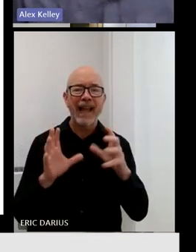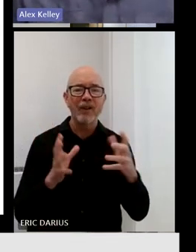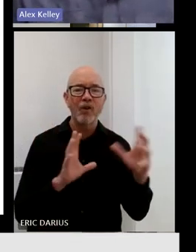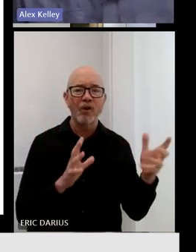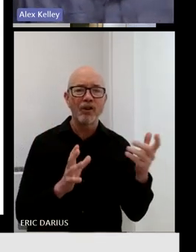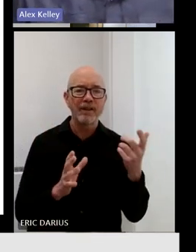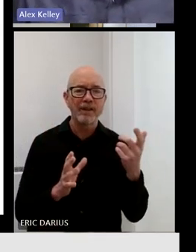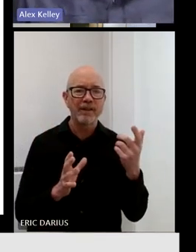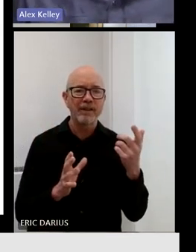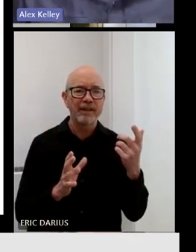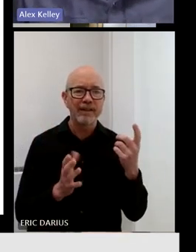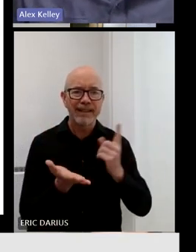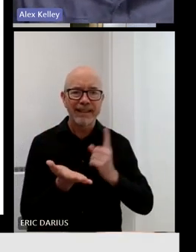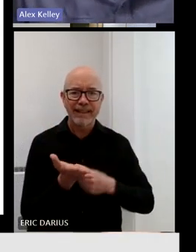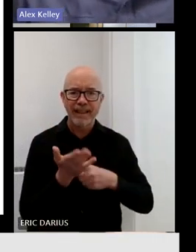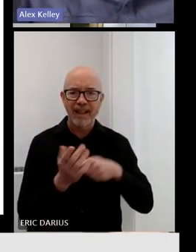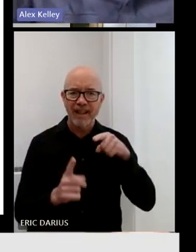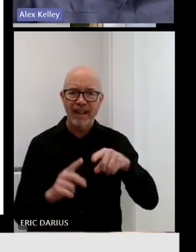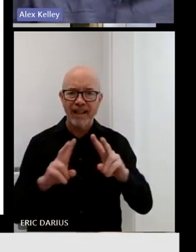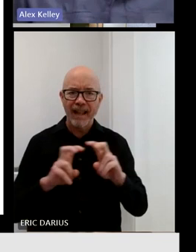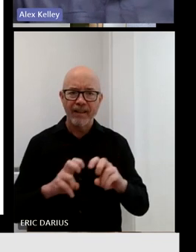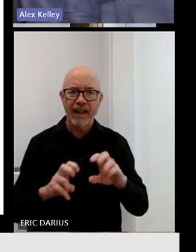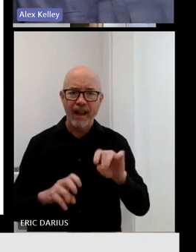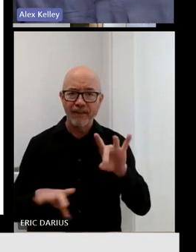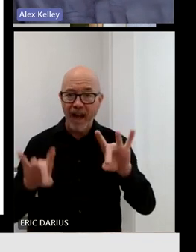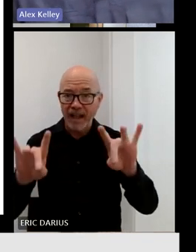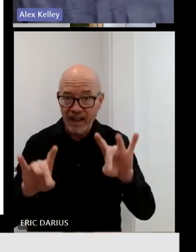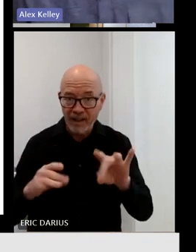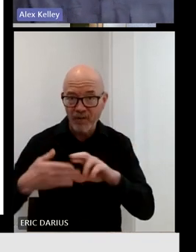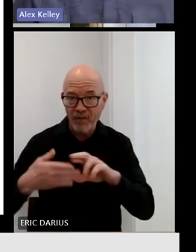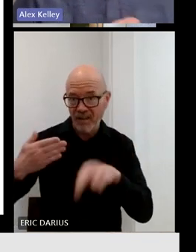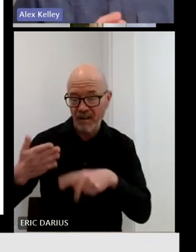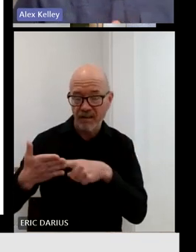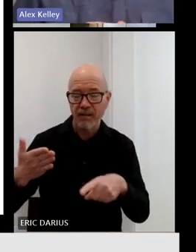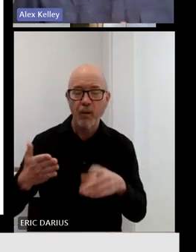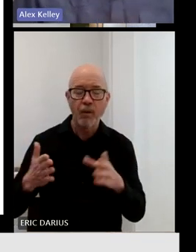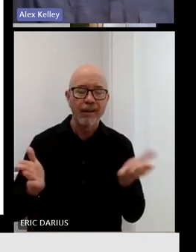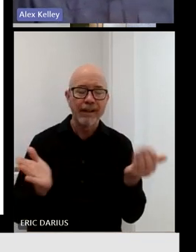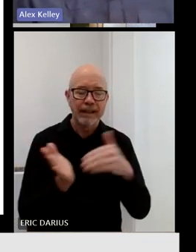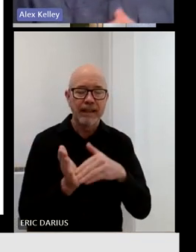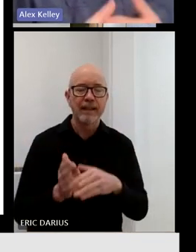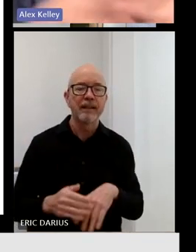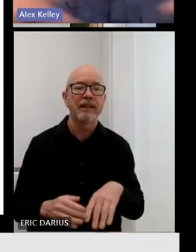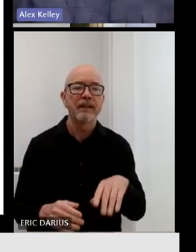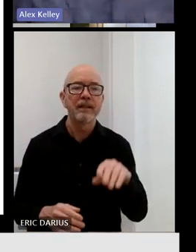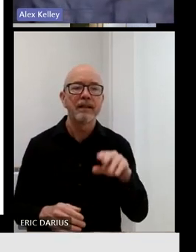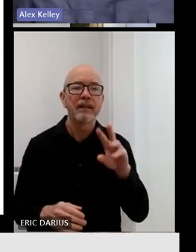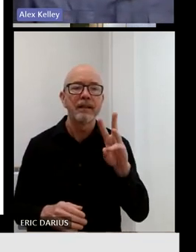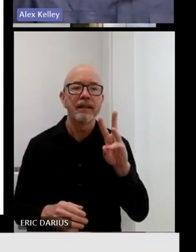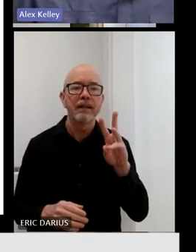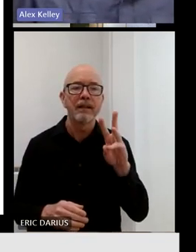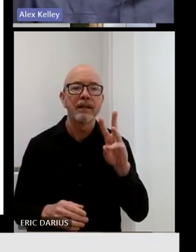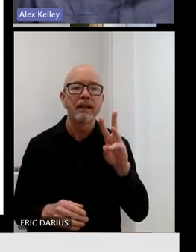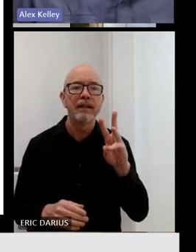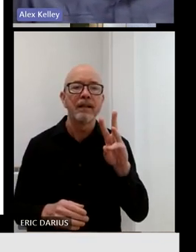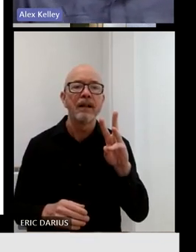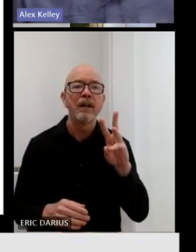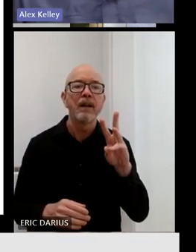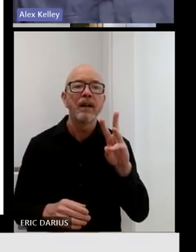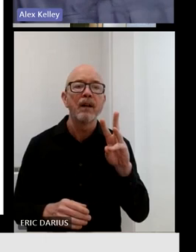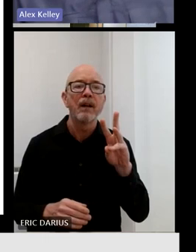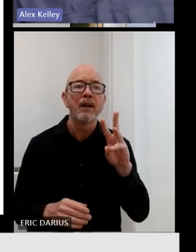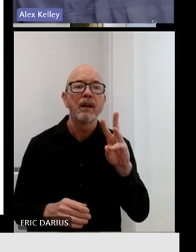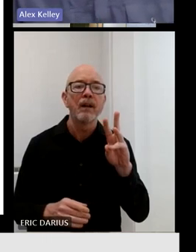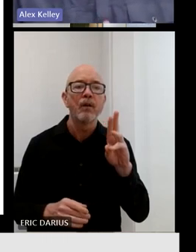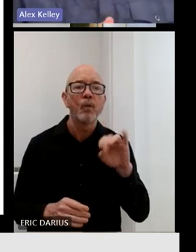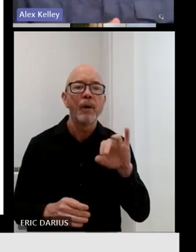when talking about our analysis and findings. So first, talk a little bit about wireline departments. As I mentioned, it's ongoing. There are very